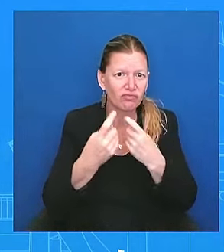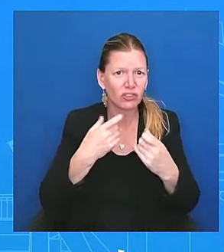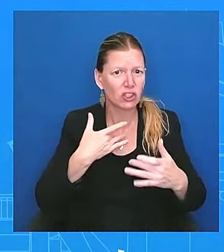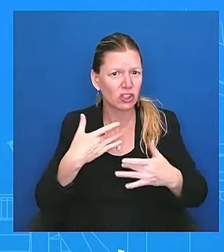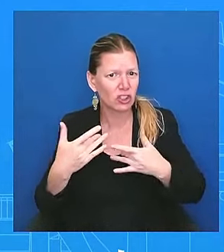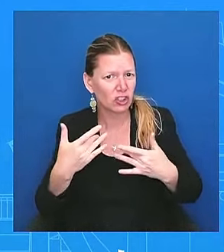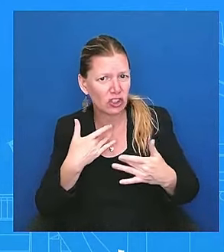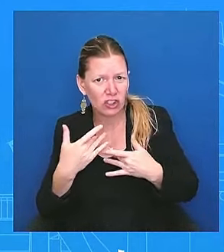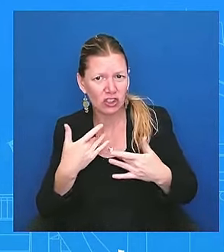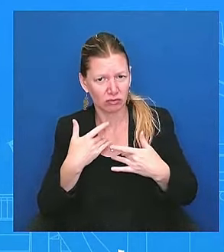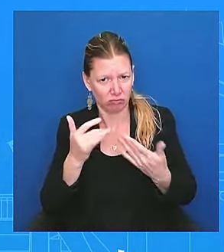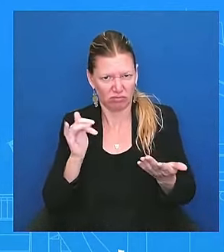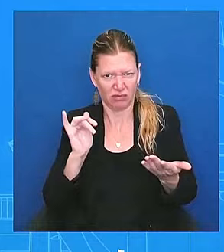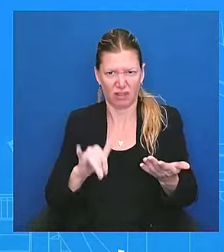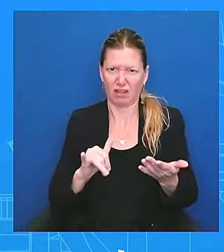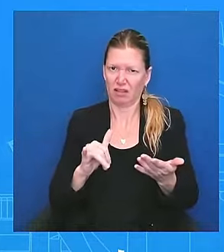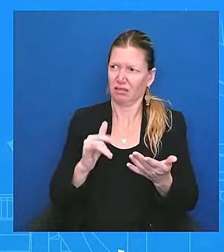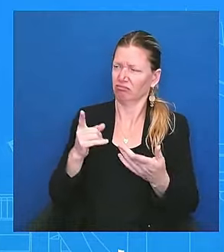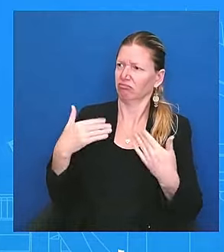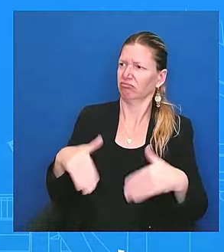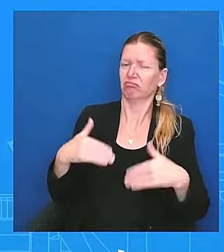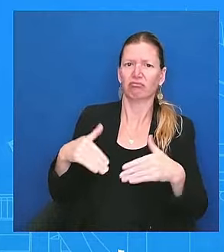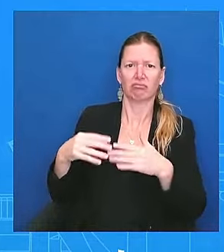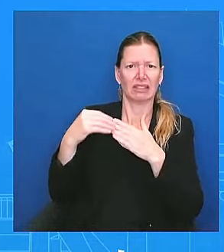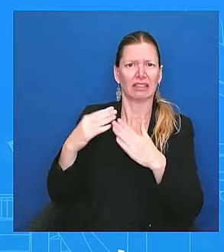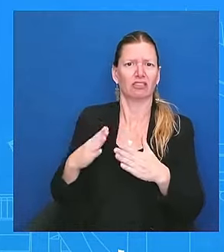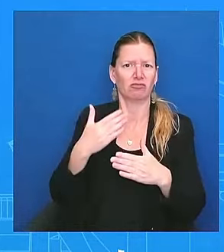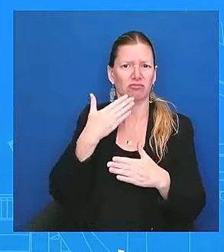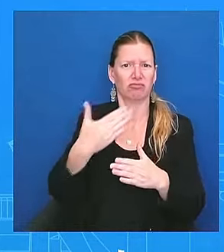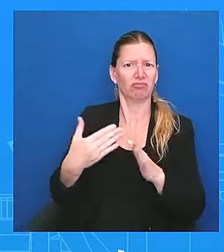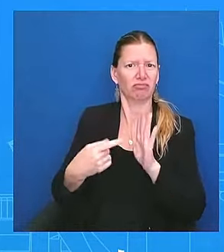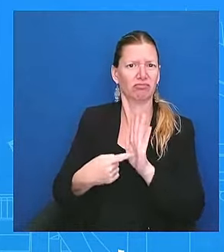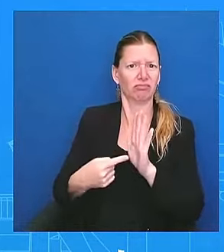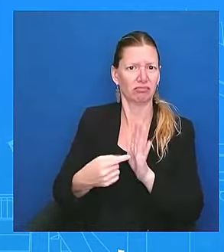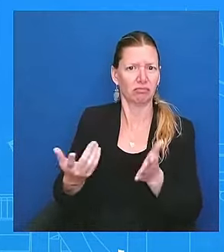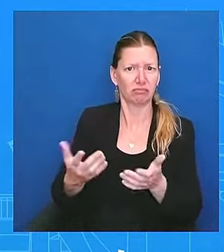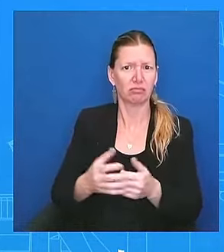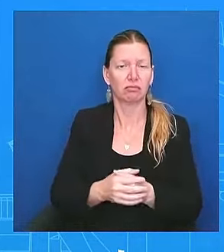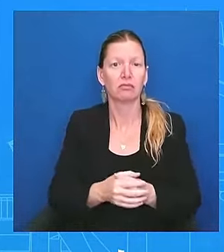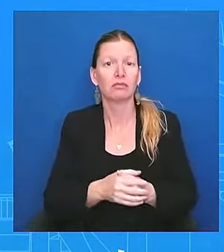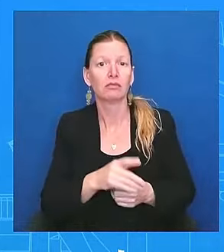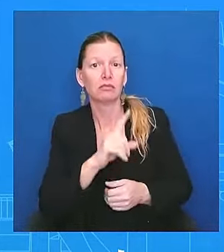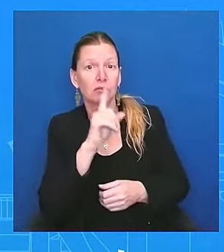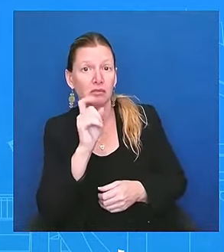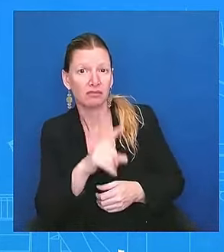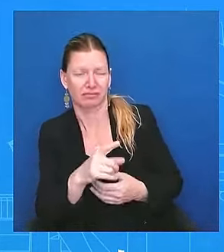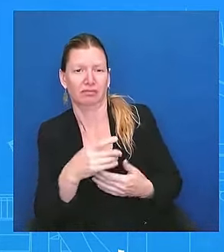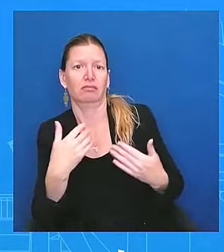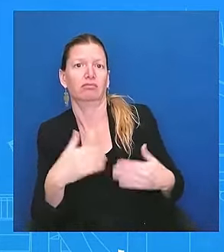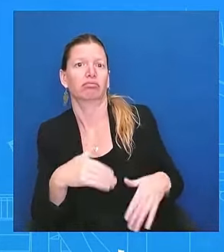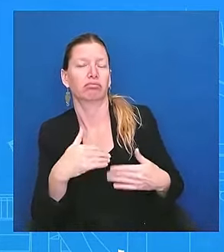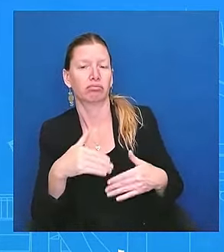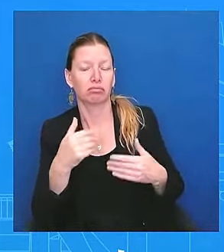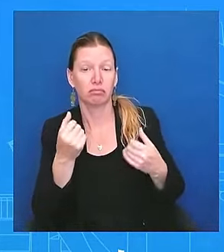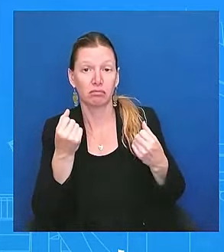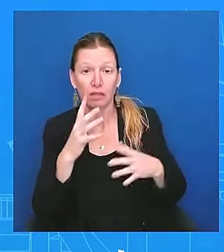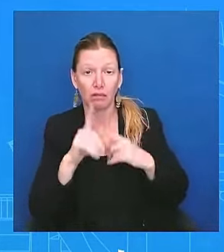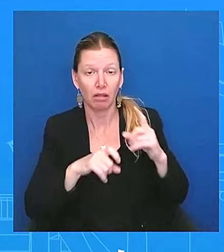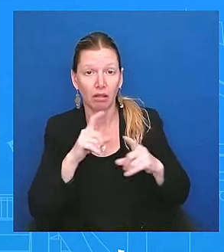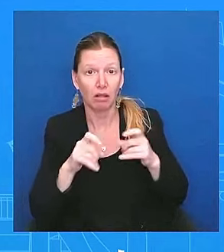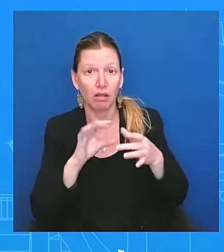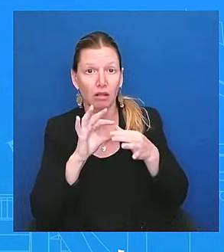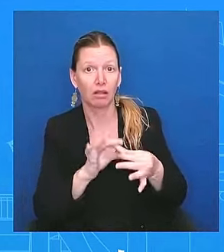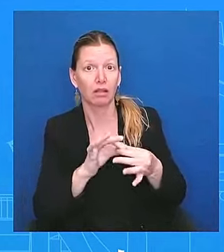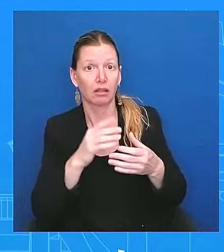Thanks, Karine. If there are so many questions right now about whether President Biden can do this job, why are we not seeing the president out there every single